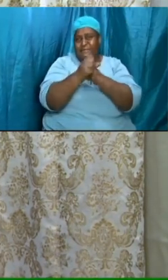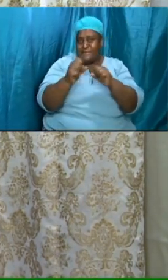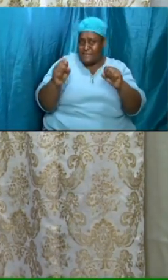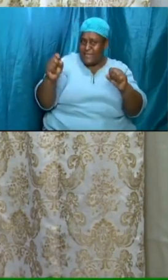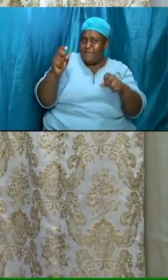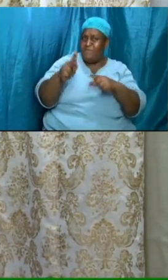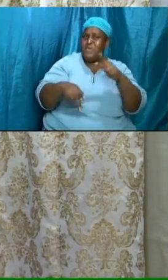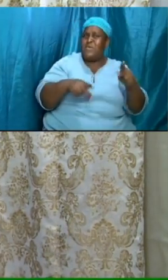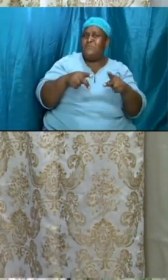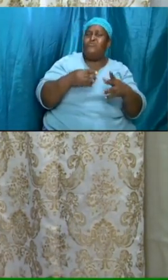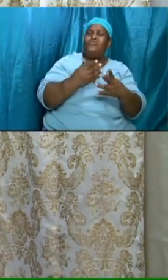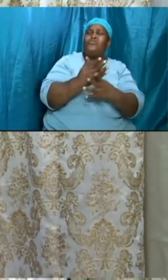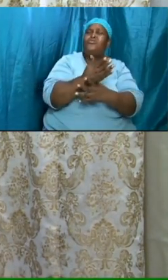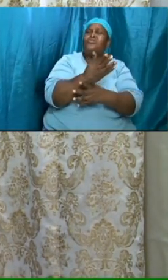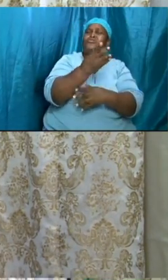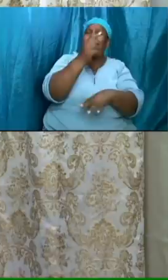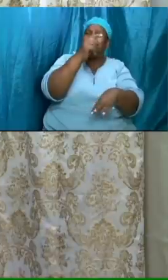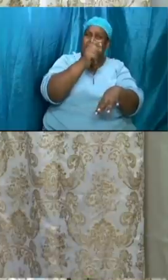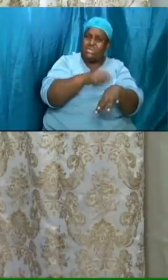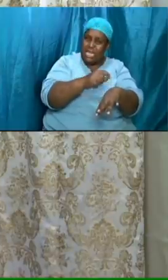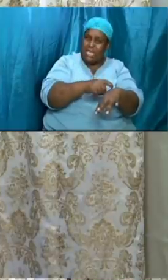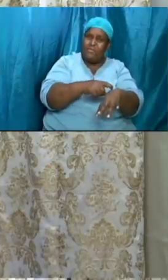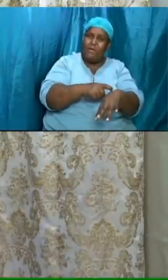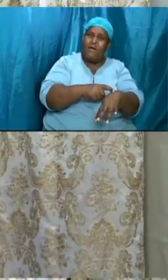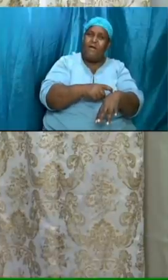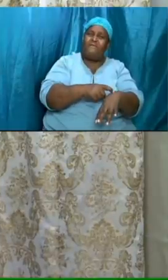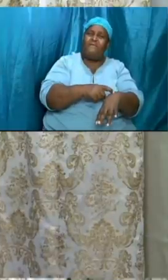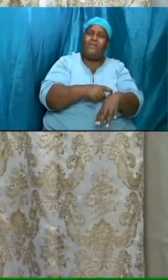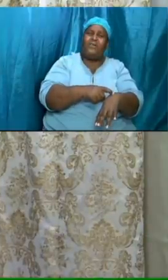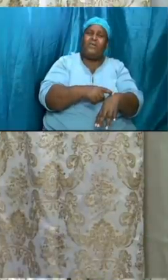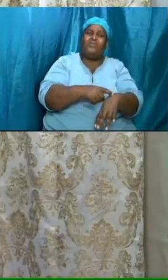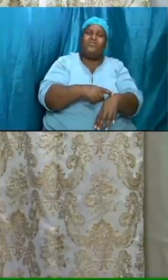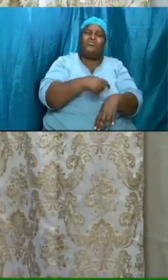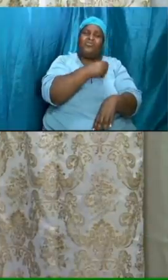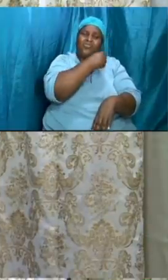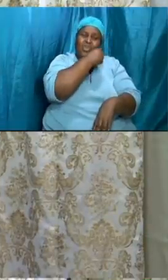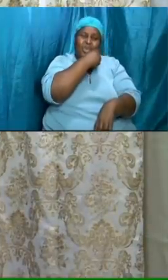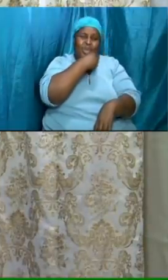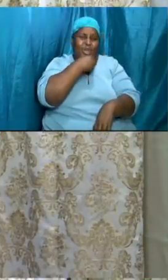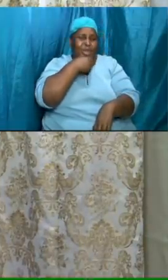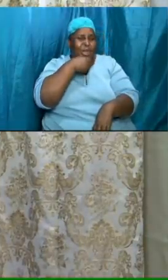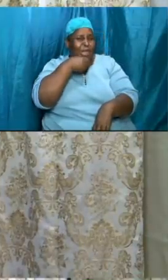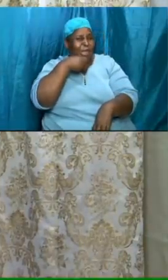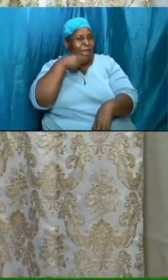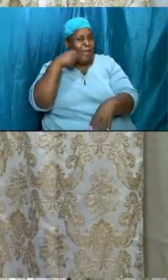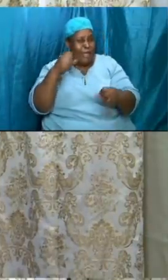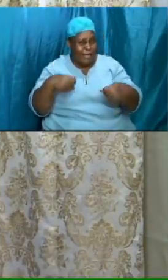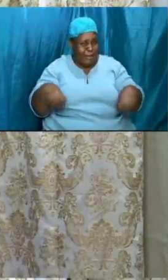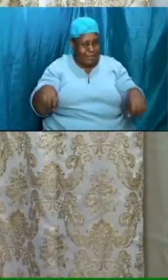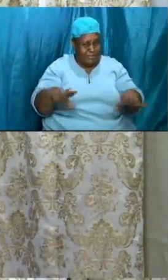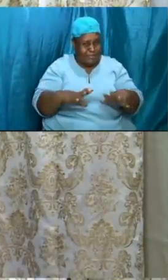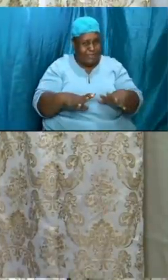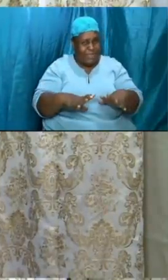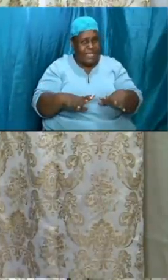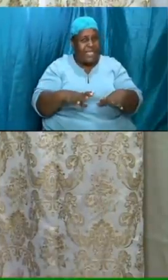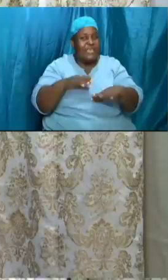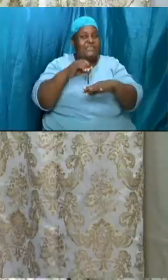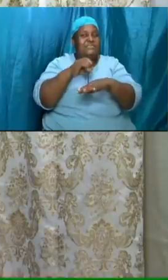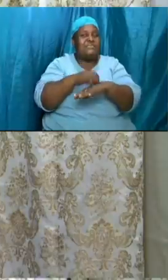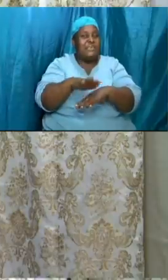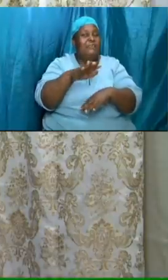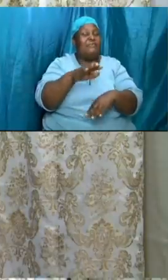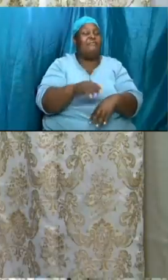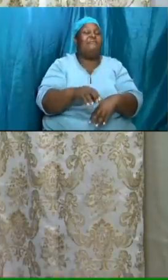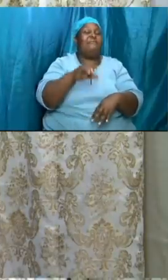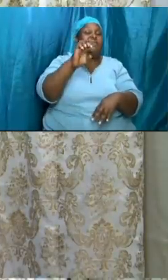of drought he sent elijah down to a widow woman and when he got to her he said give me a